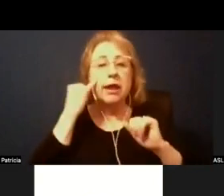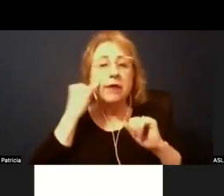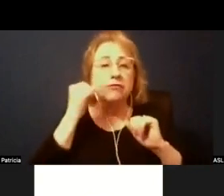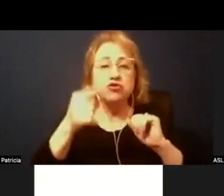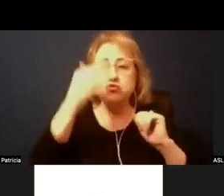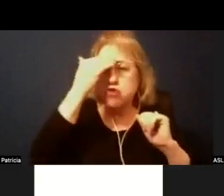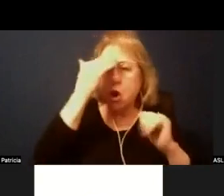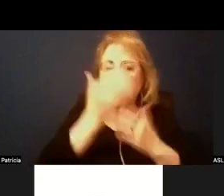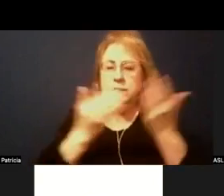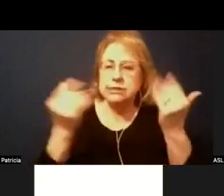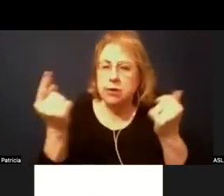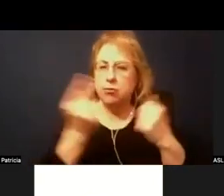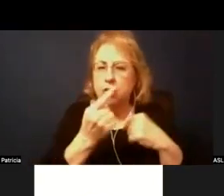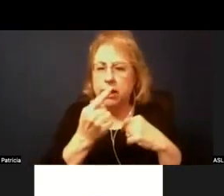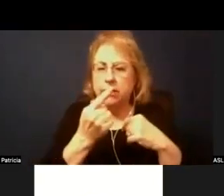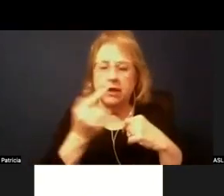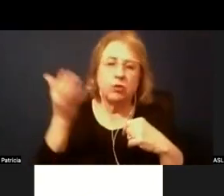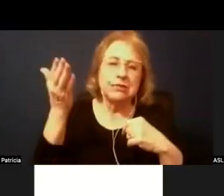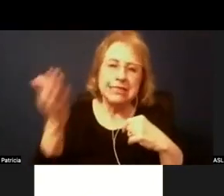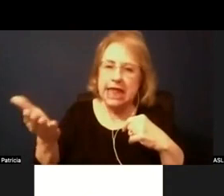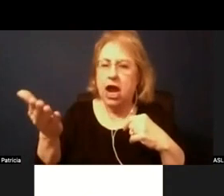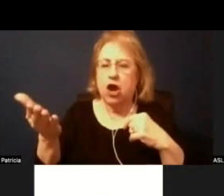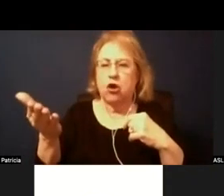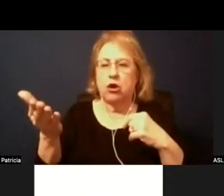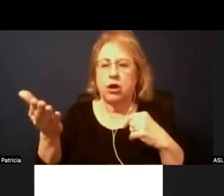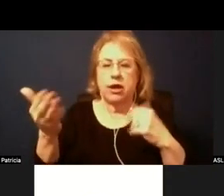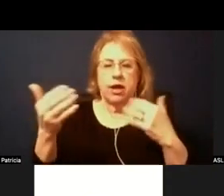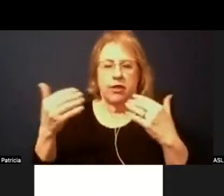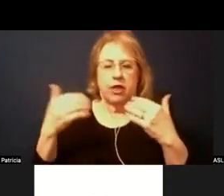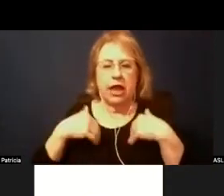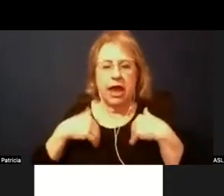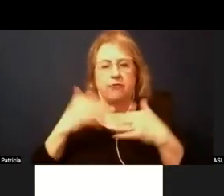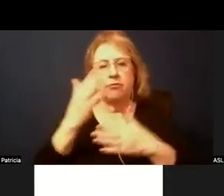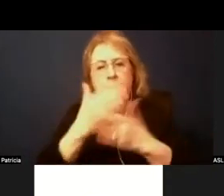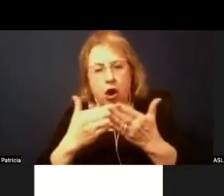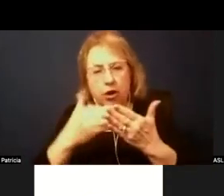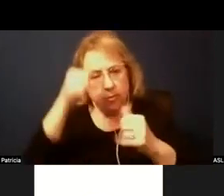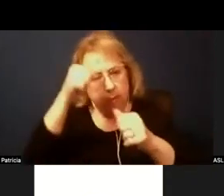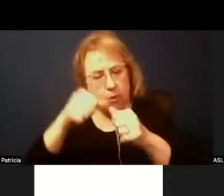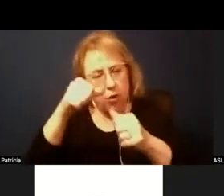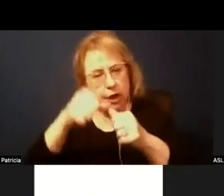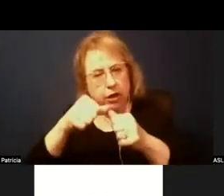was there and they're going to have as part of the memorial a